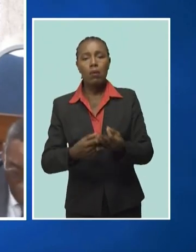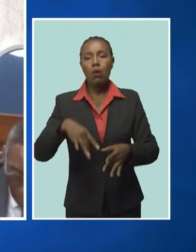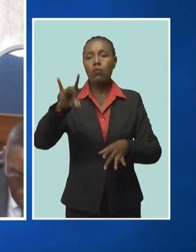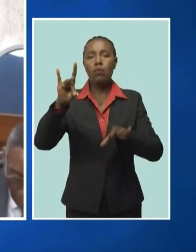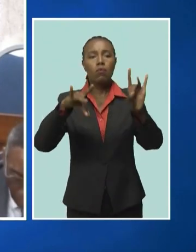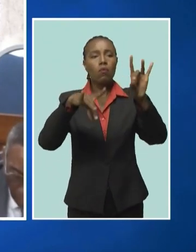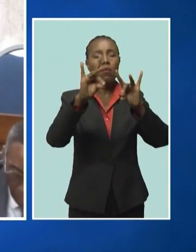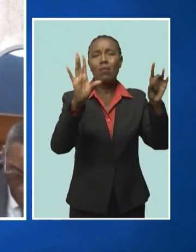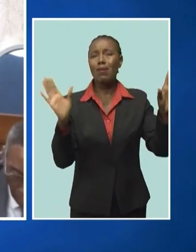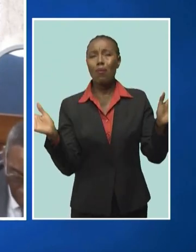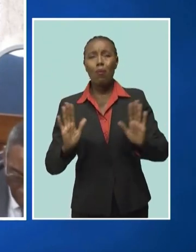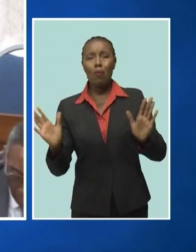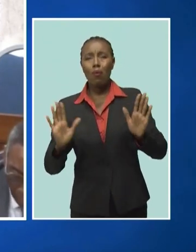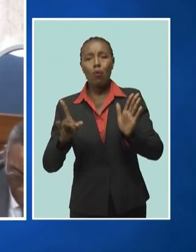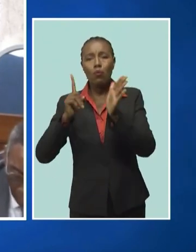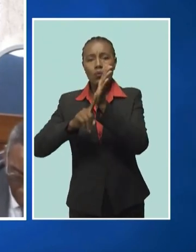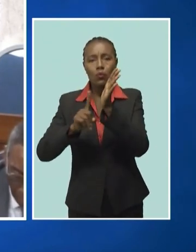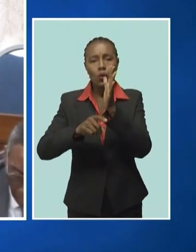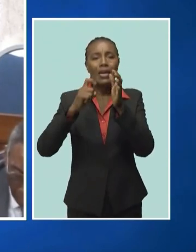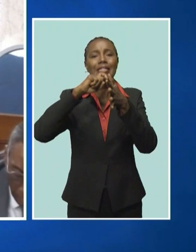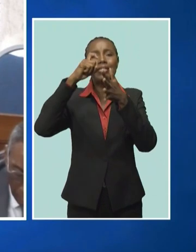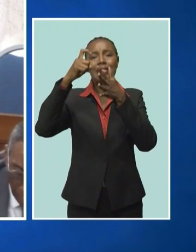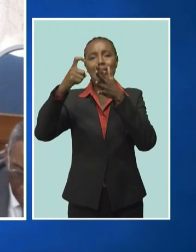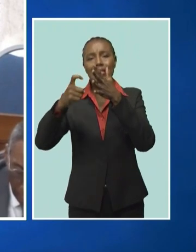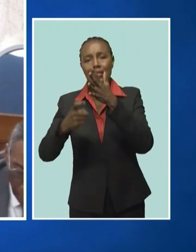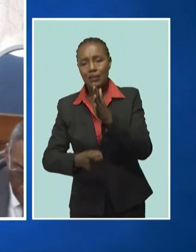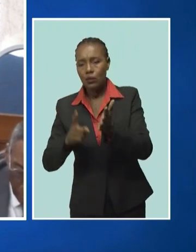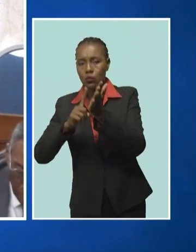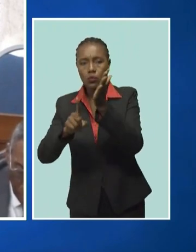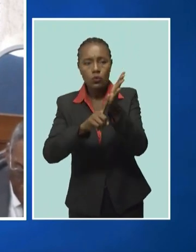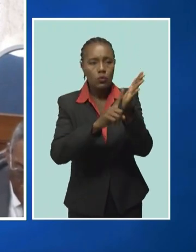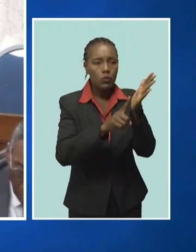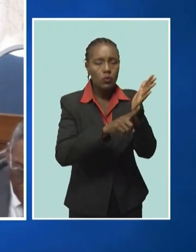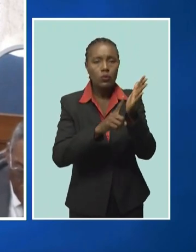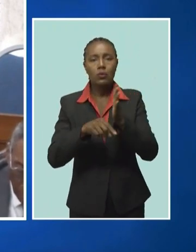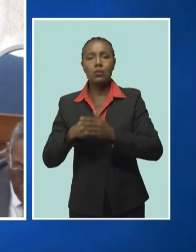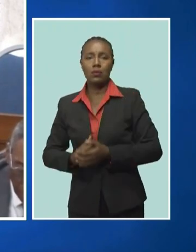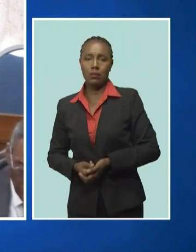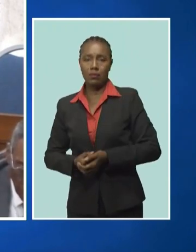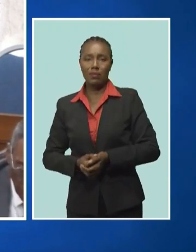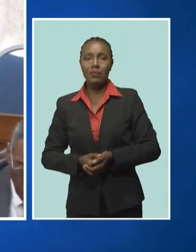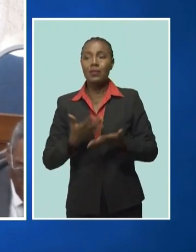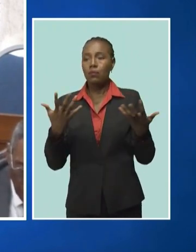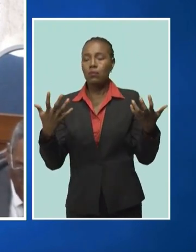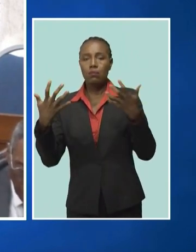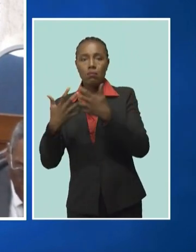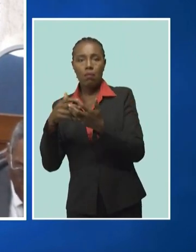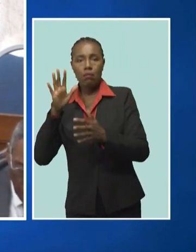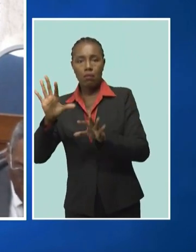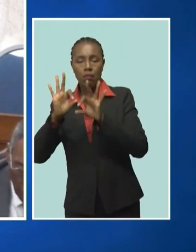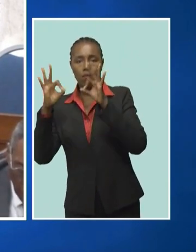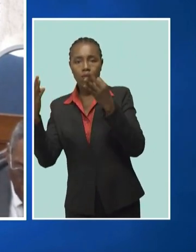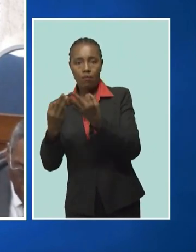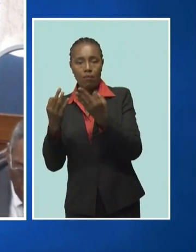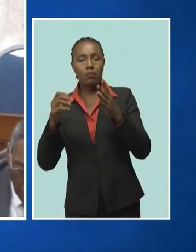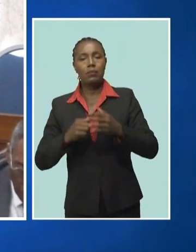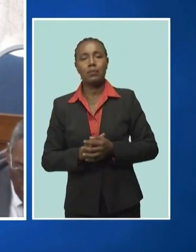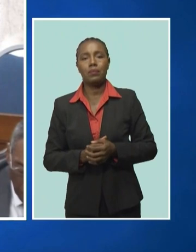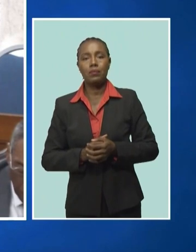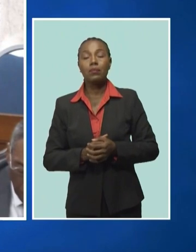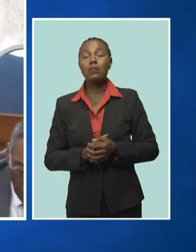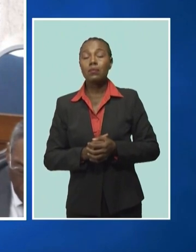assessment to cater to the needs of the families. An